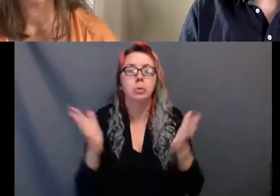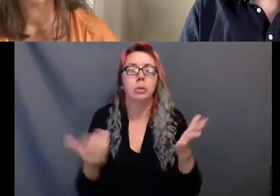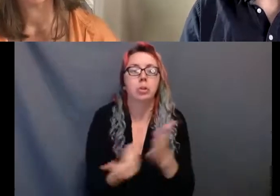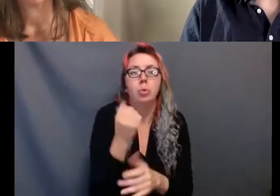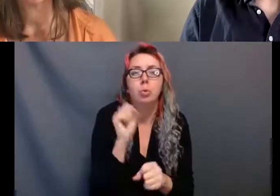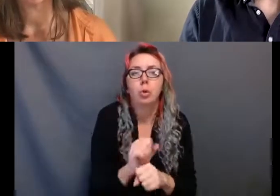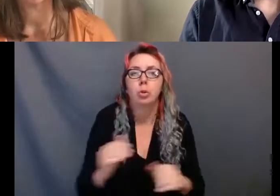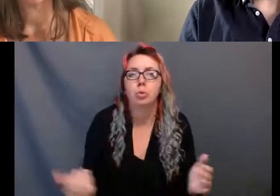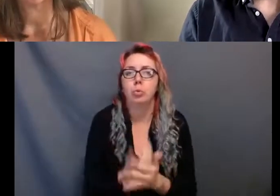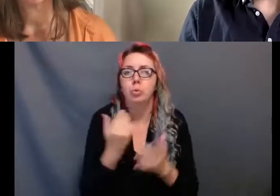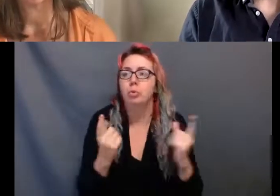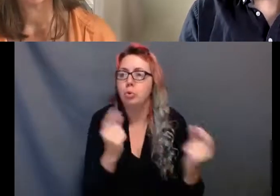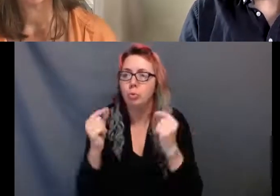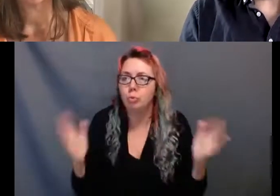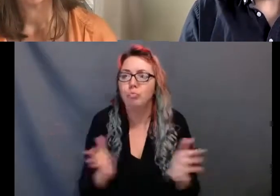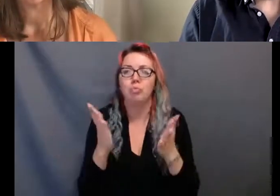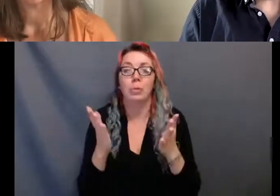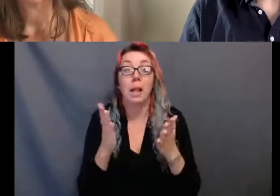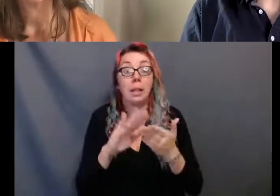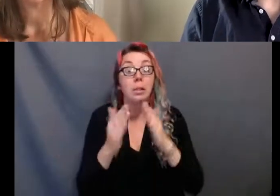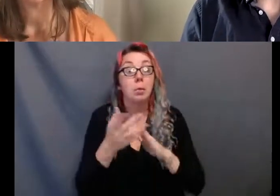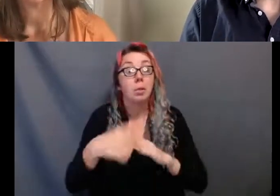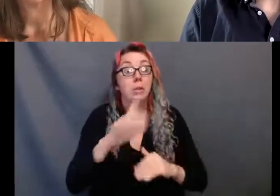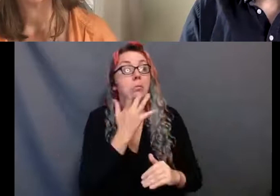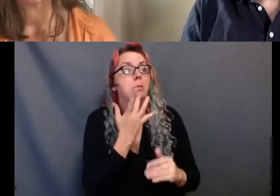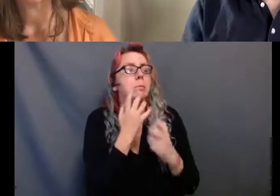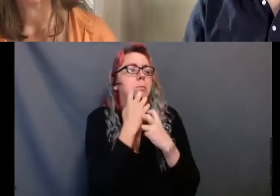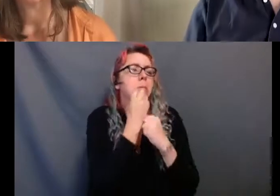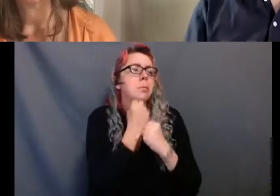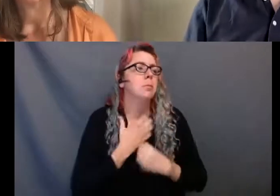most favored by the communities can be nurtured and disseminated.